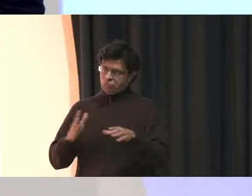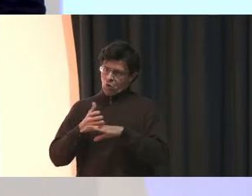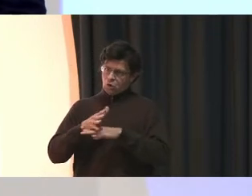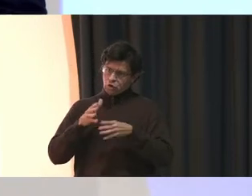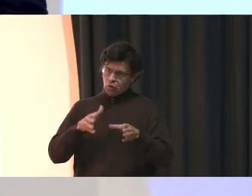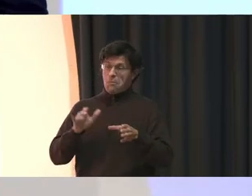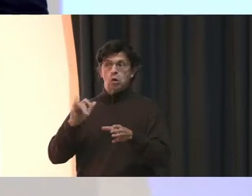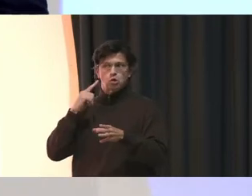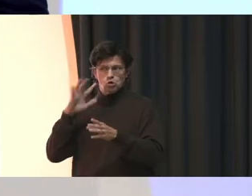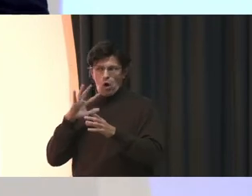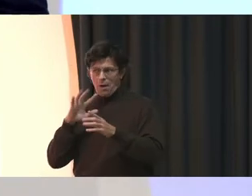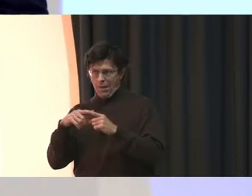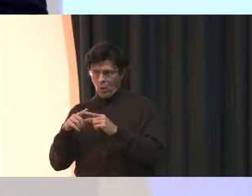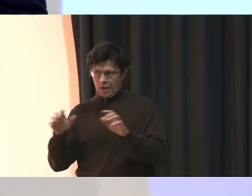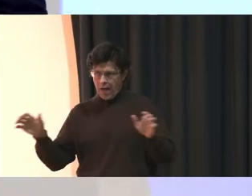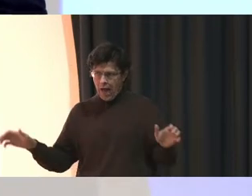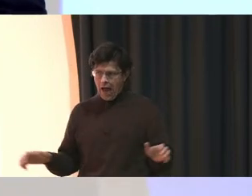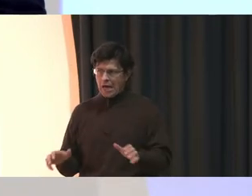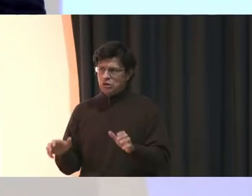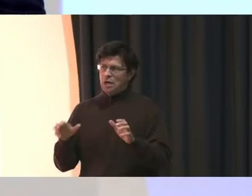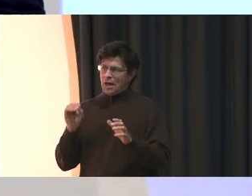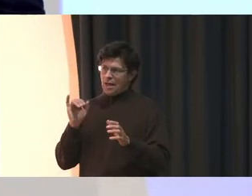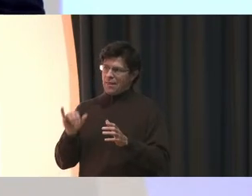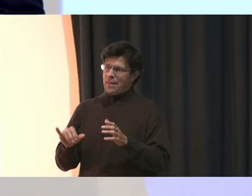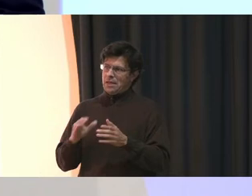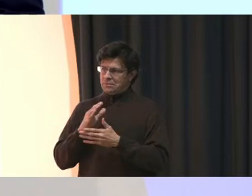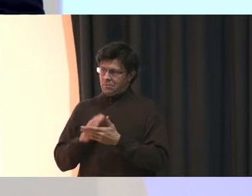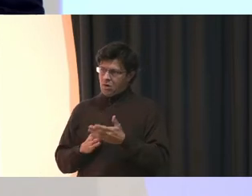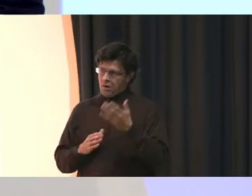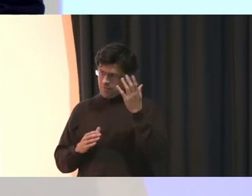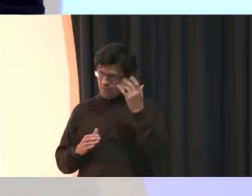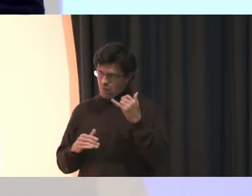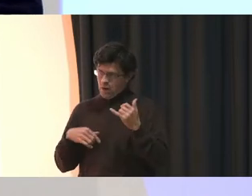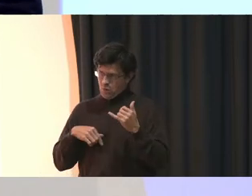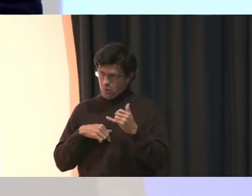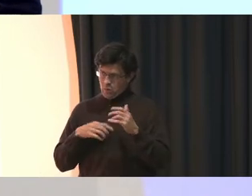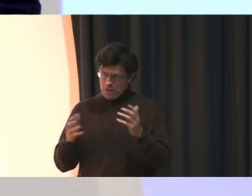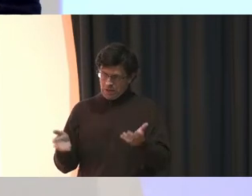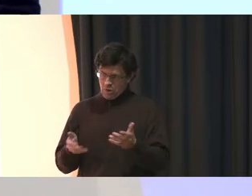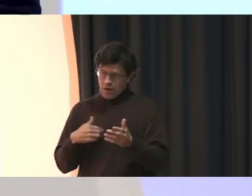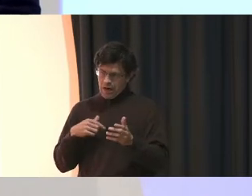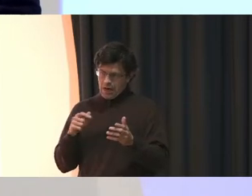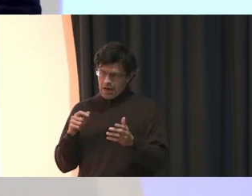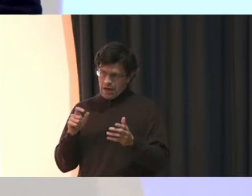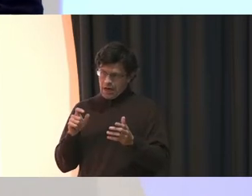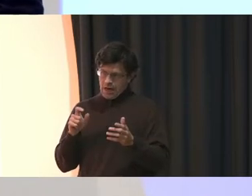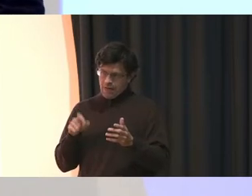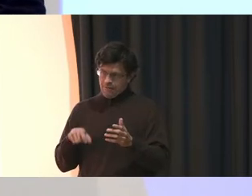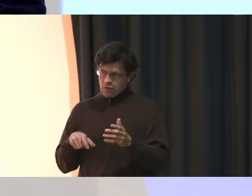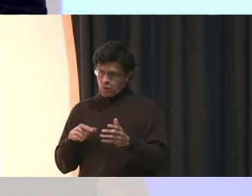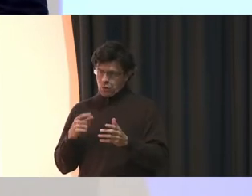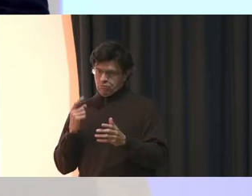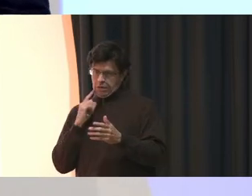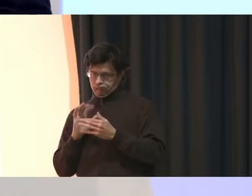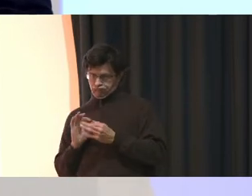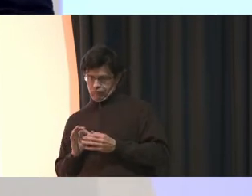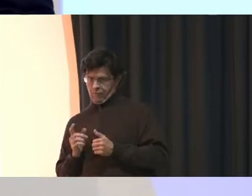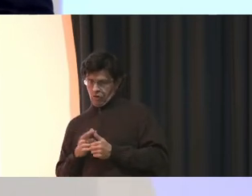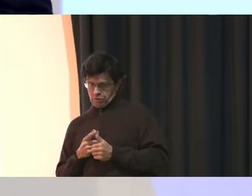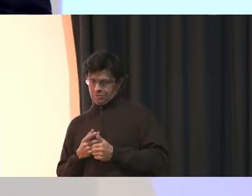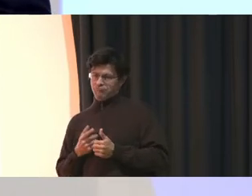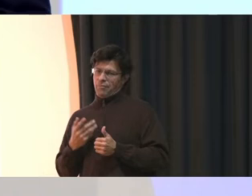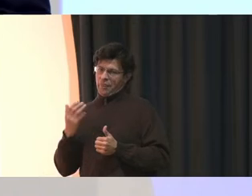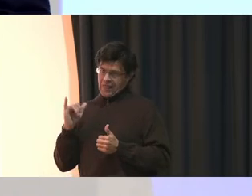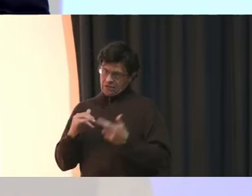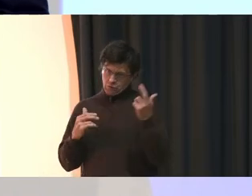as well. And that's a part of why we are here. I have to hear first. And that's why I'm doing